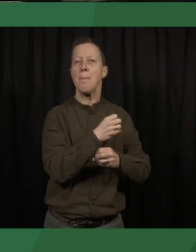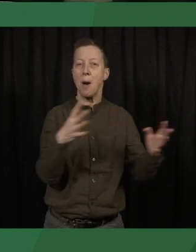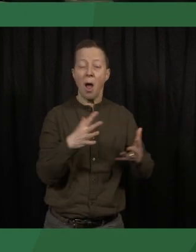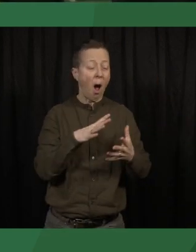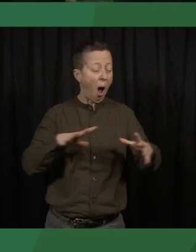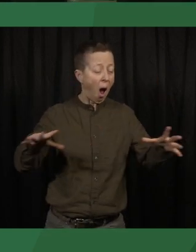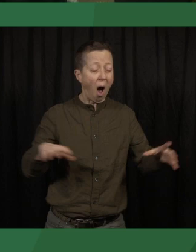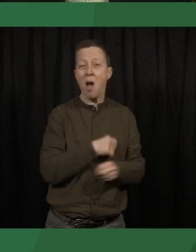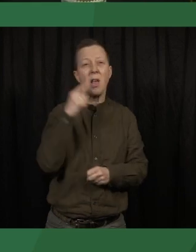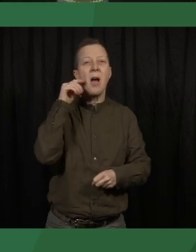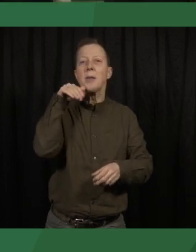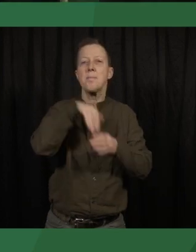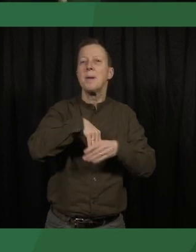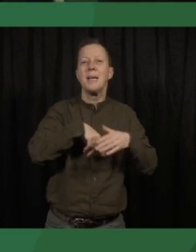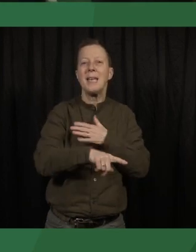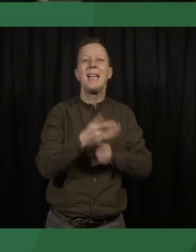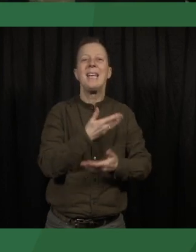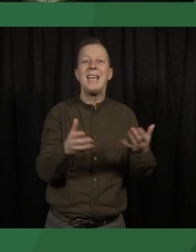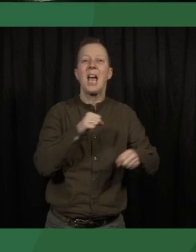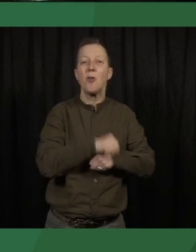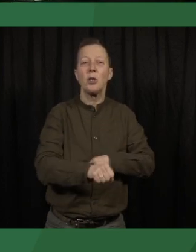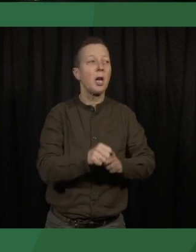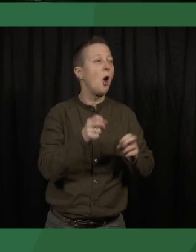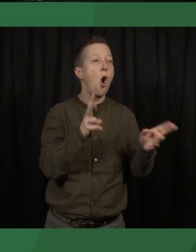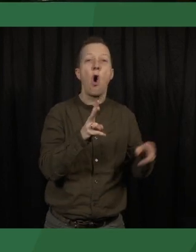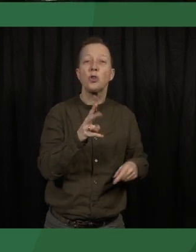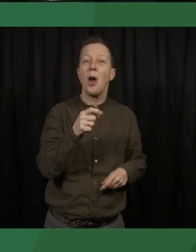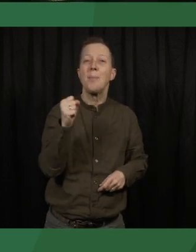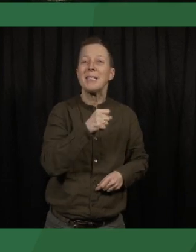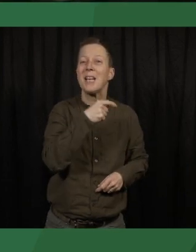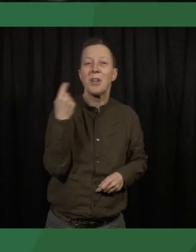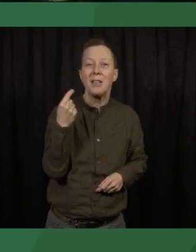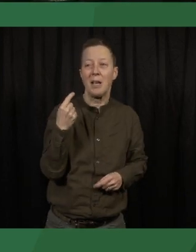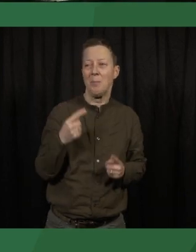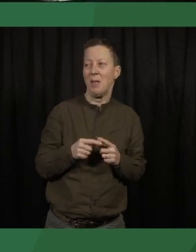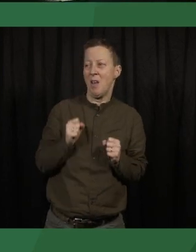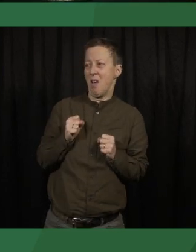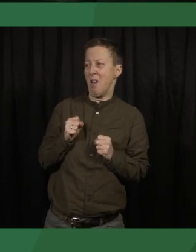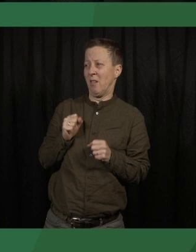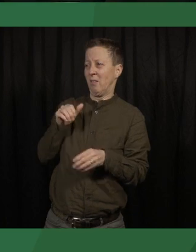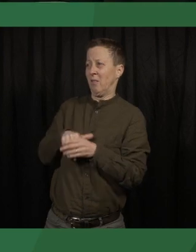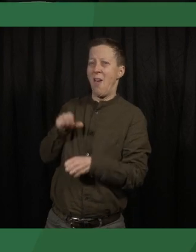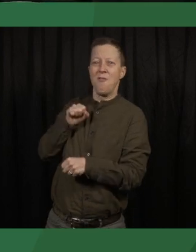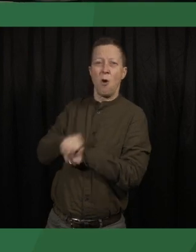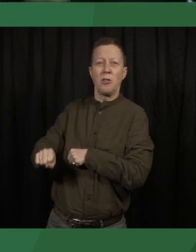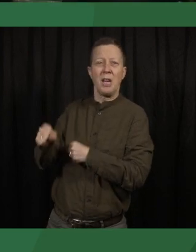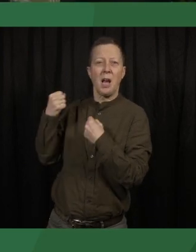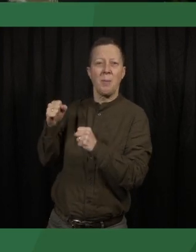nonviolent campaign. Also grandparents. But most of us would shy away from joining a violent one.